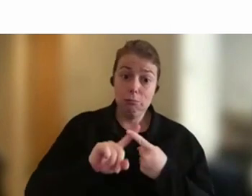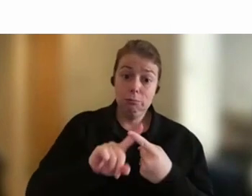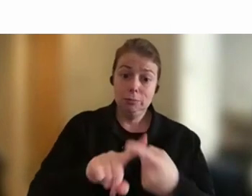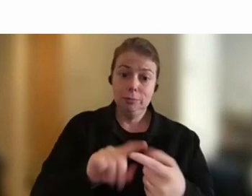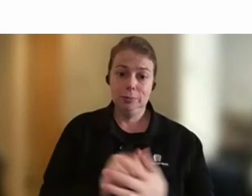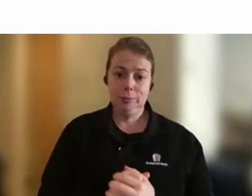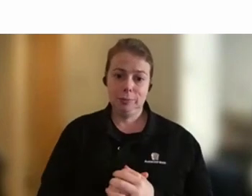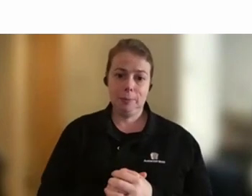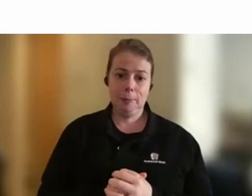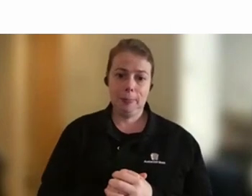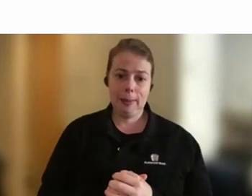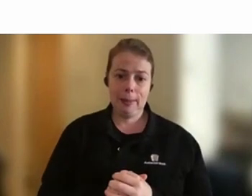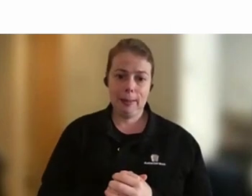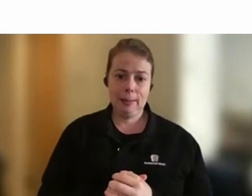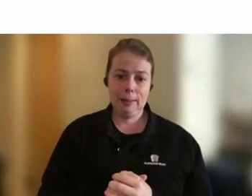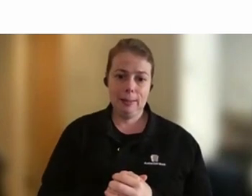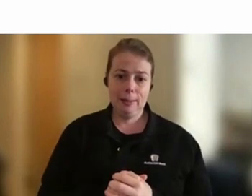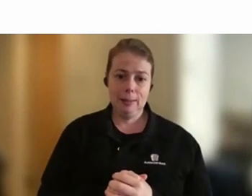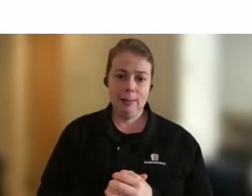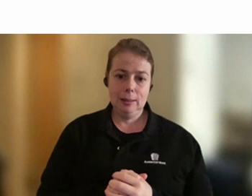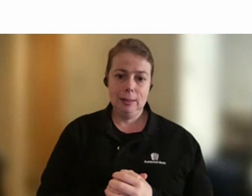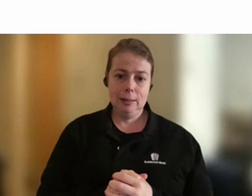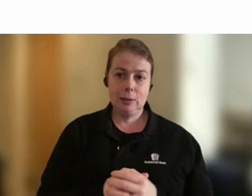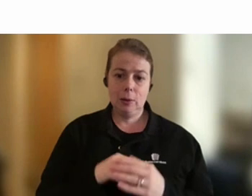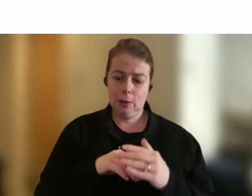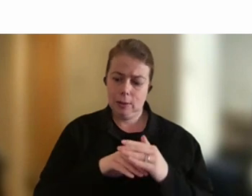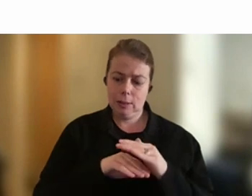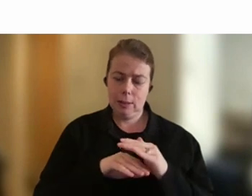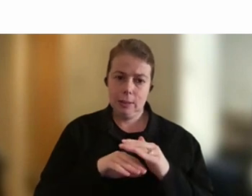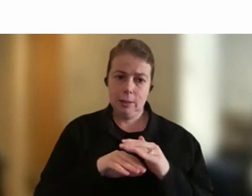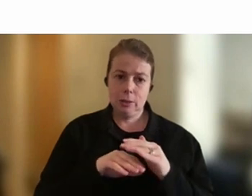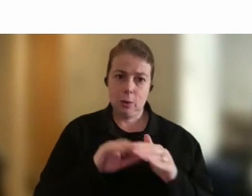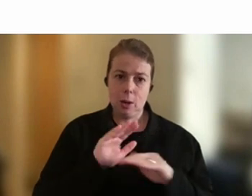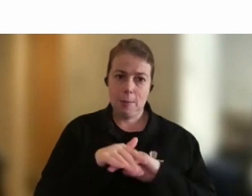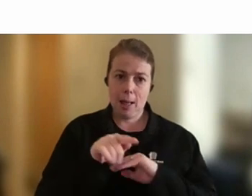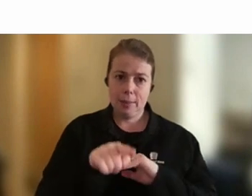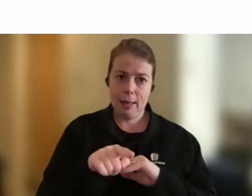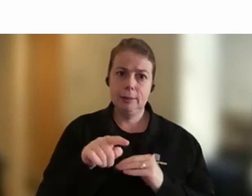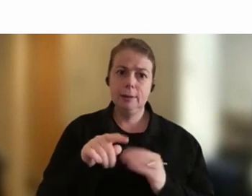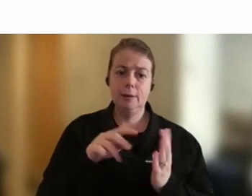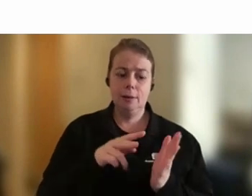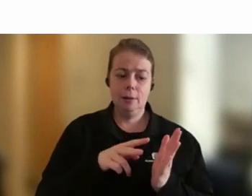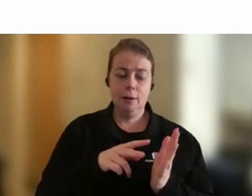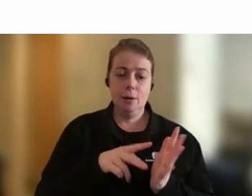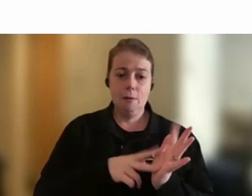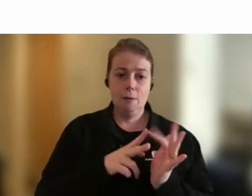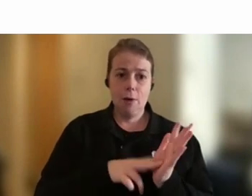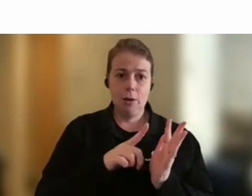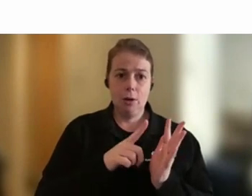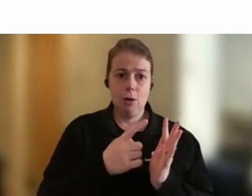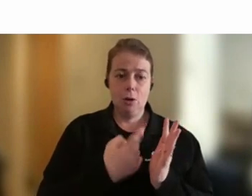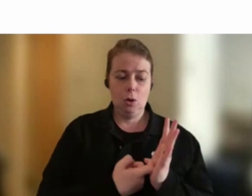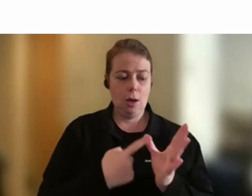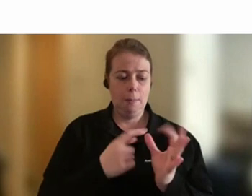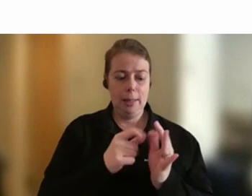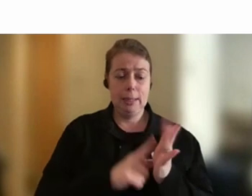So in regards to that, and it's all about vulnerability, is the department thinking about how to support part-time